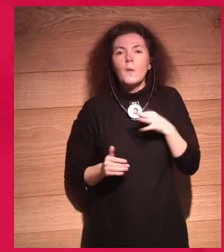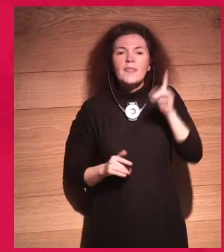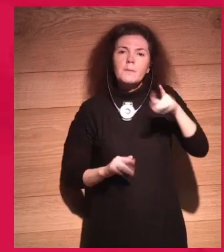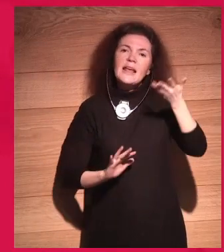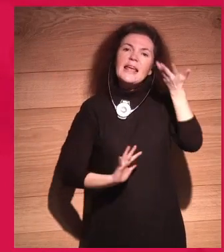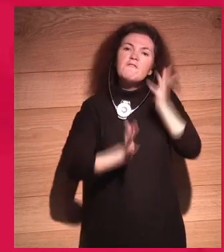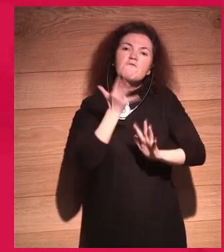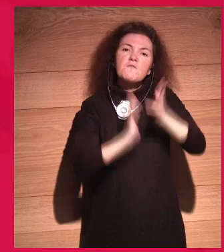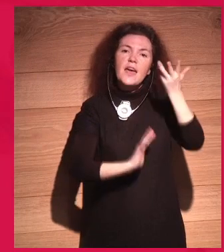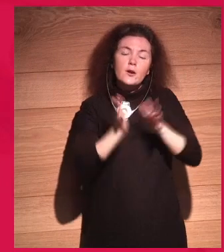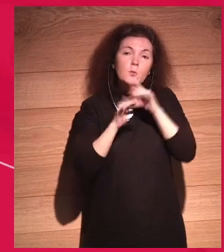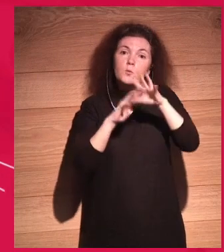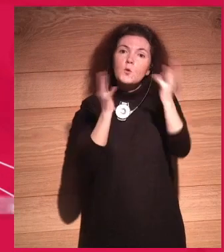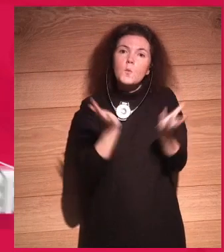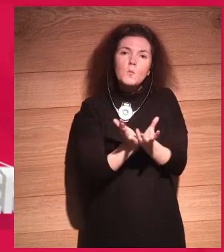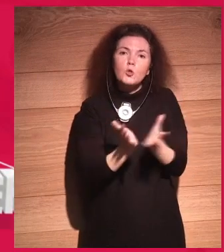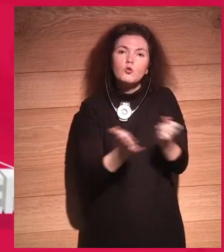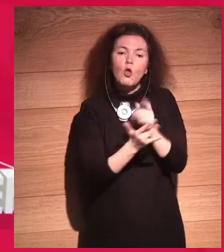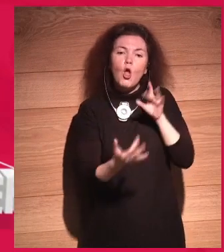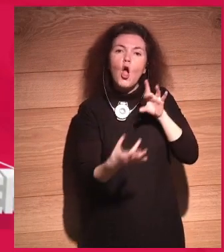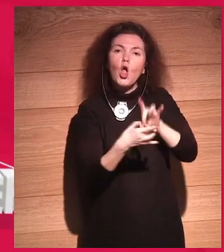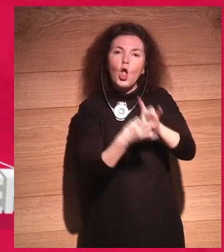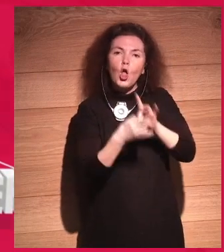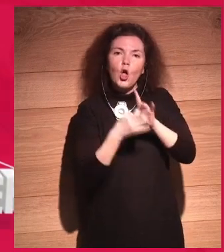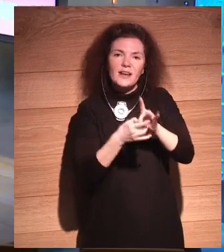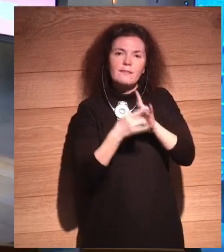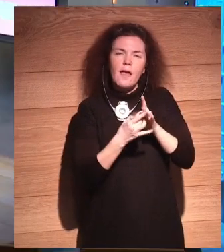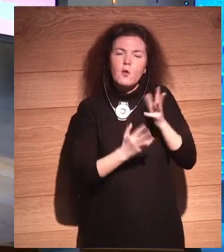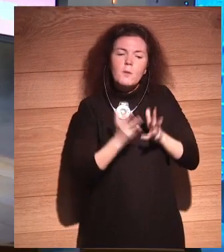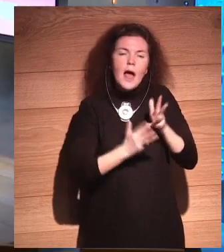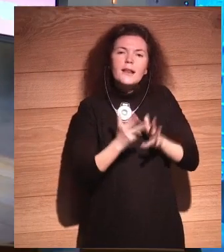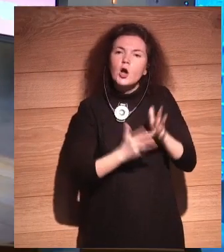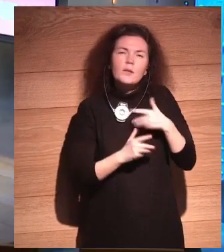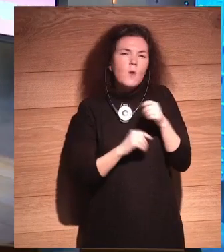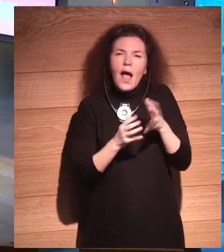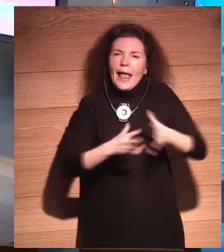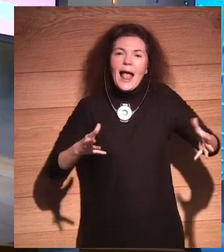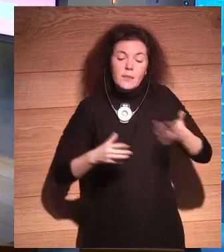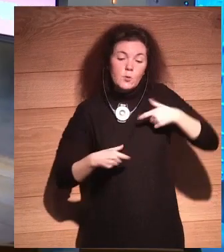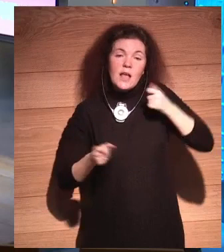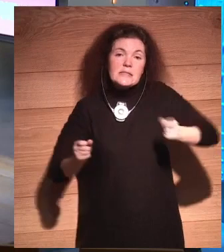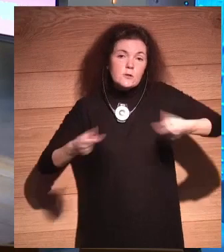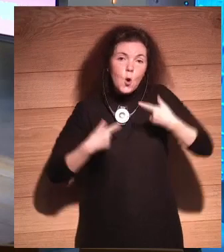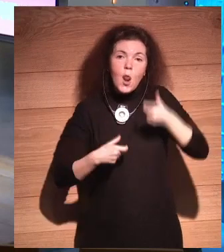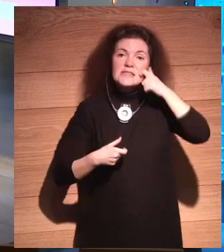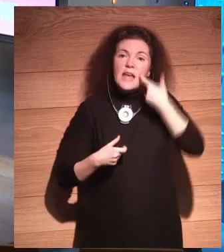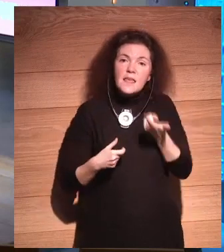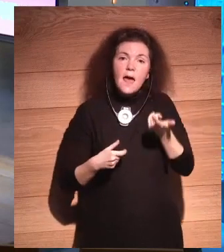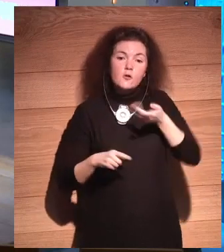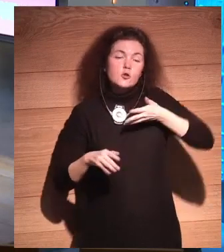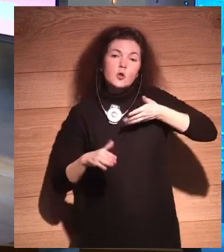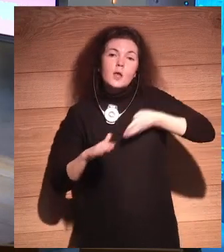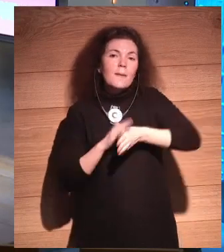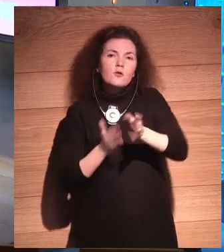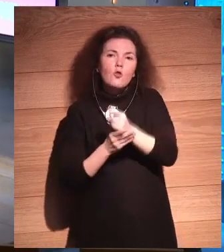to a giant algorithm. Your insurance, your health care, your media, your content. I look at what happened to